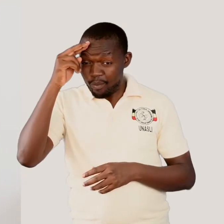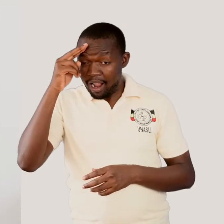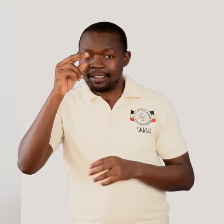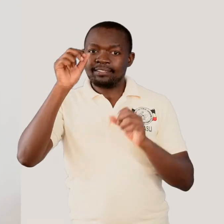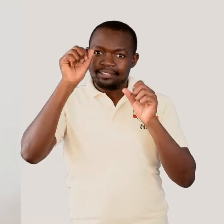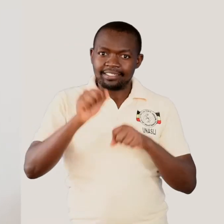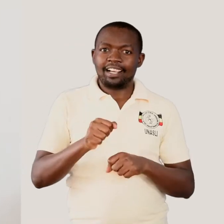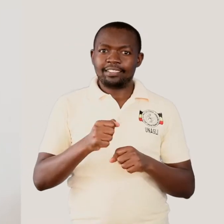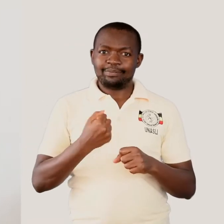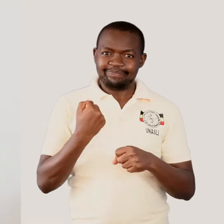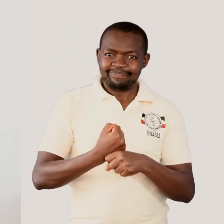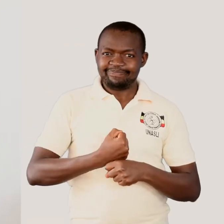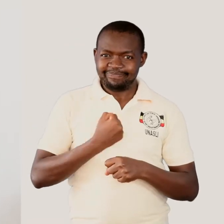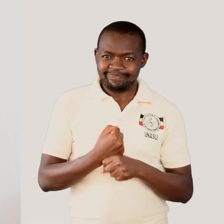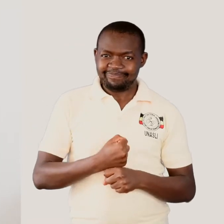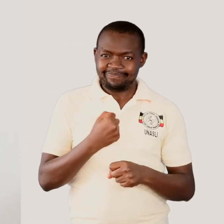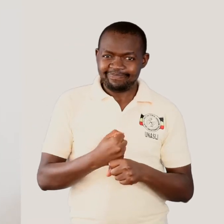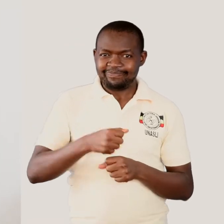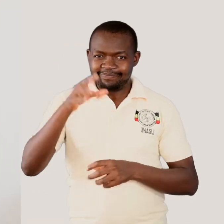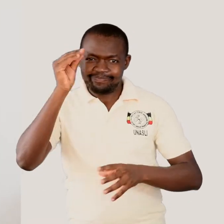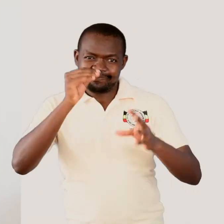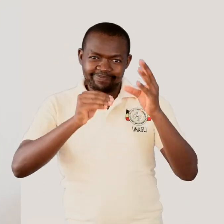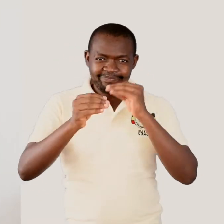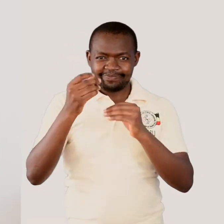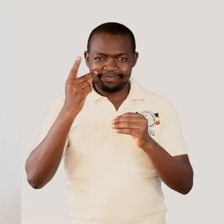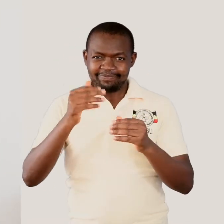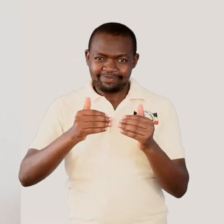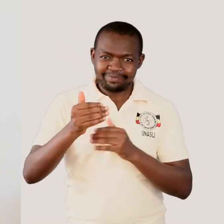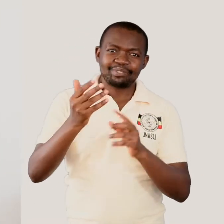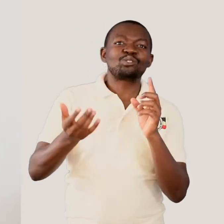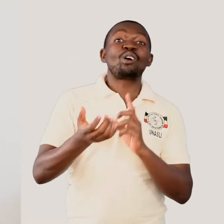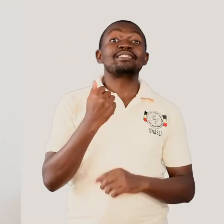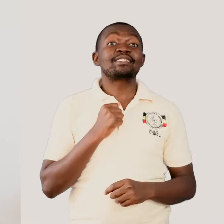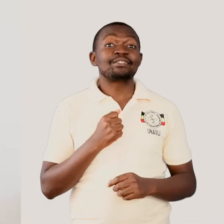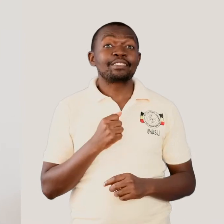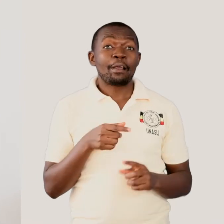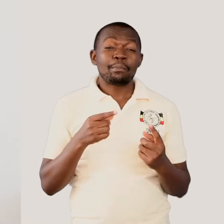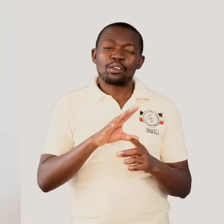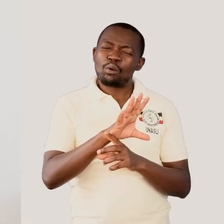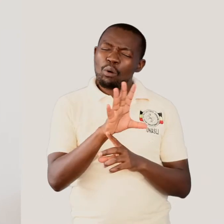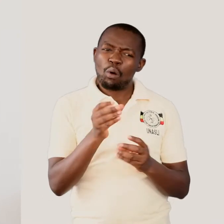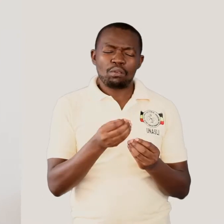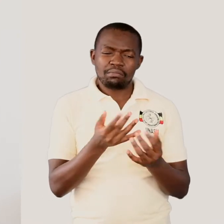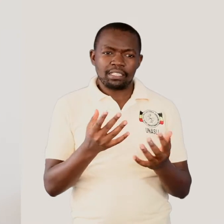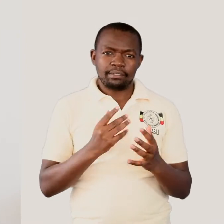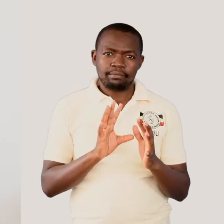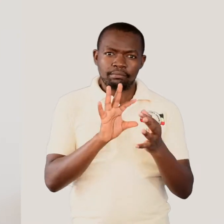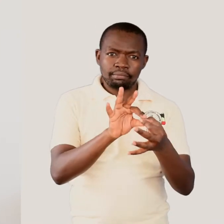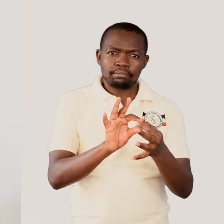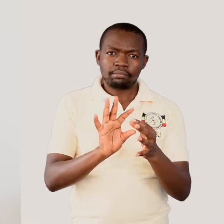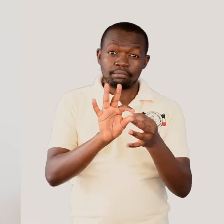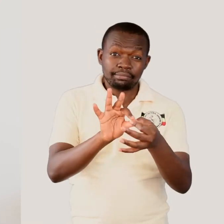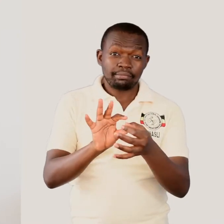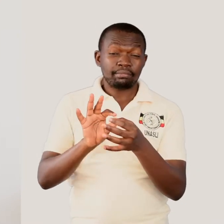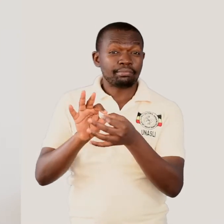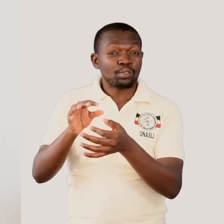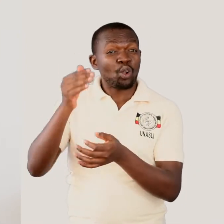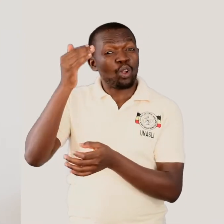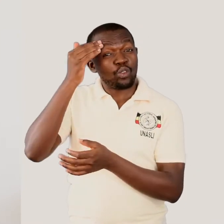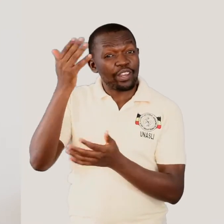But very important that some, most of them are related to the knowledge of